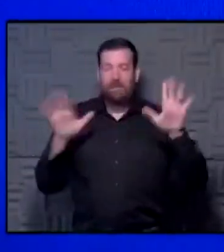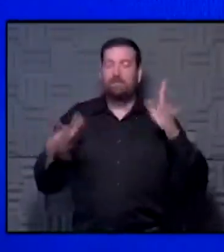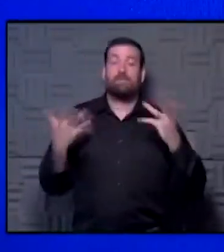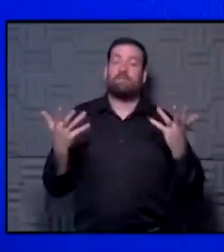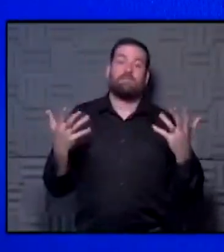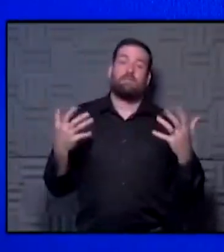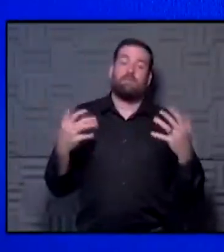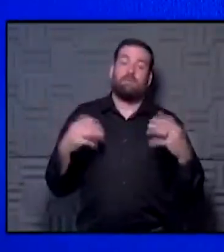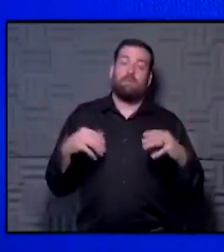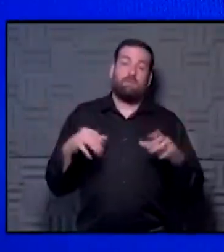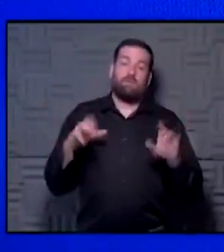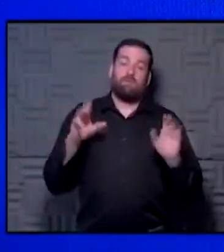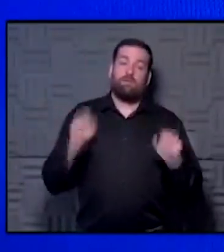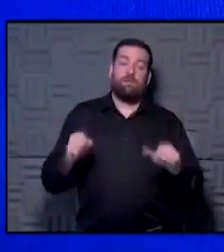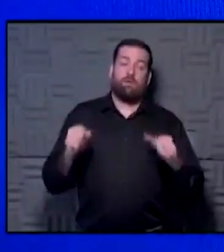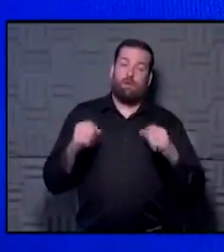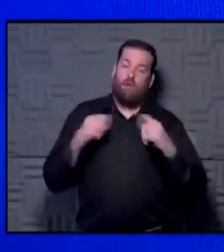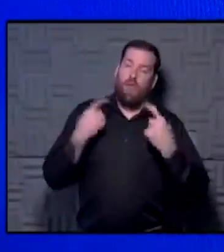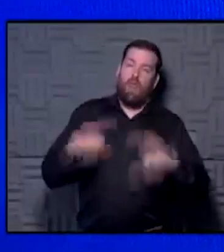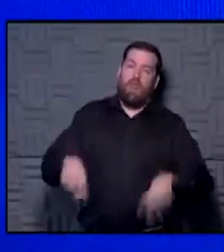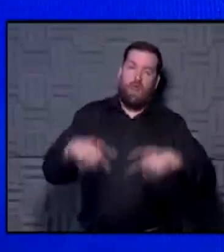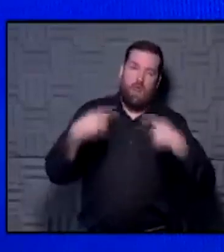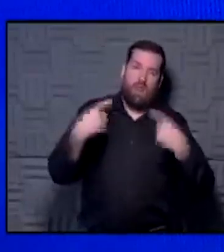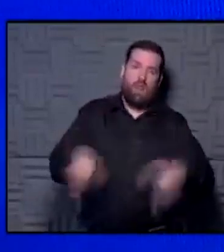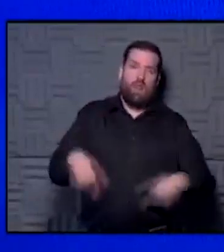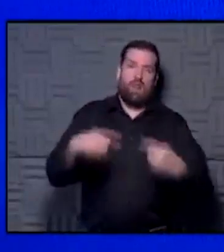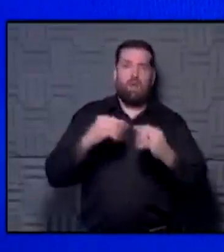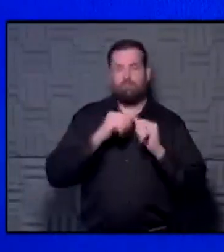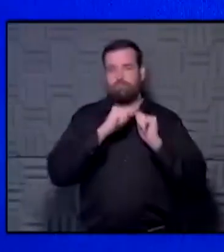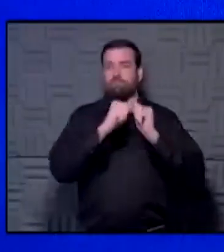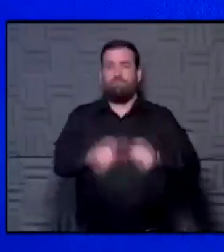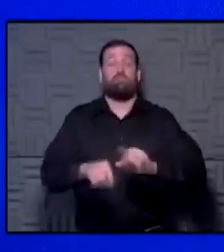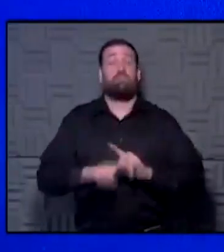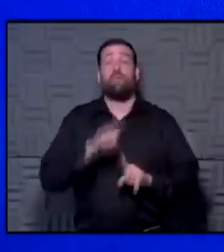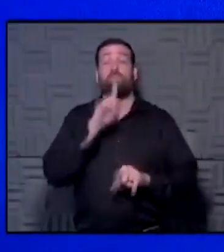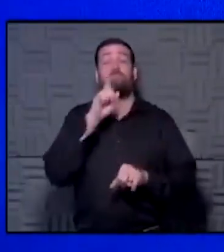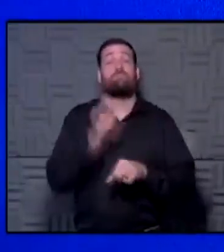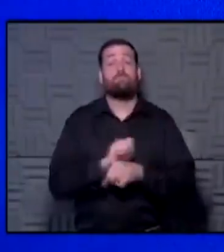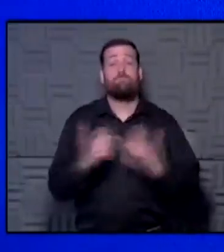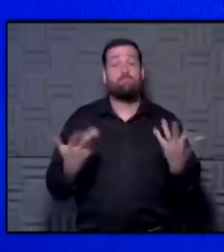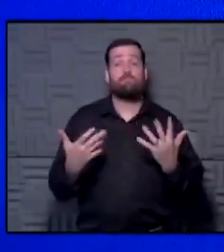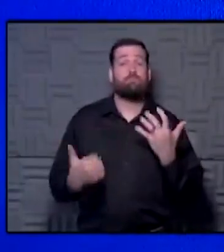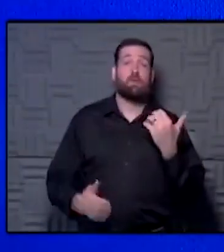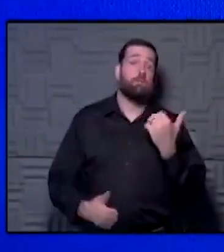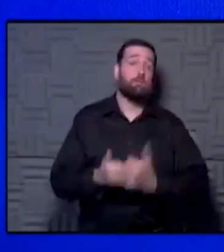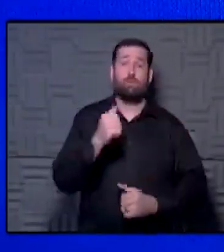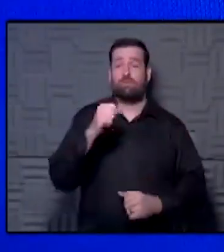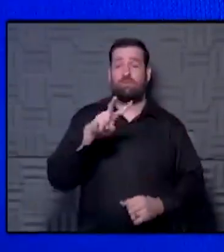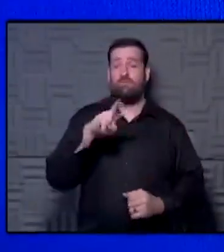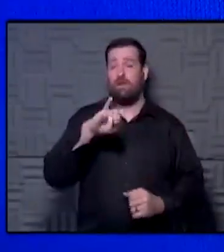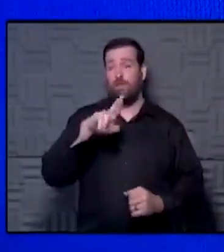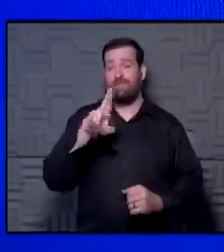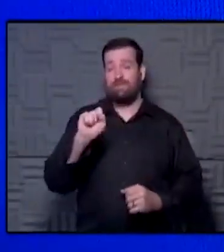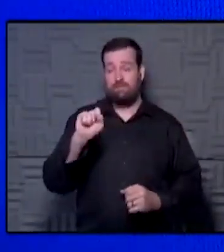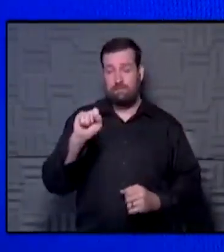Probably we could fight about that question for hours. But the reality is that most of the virus is spread. And you have to